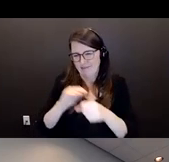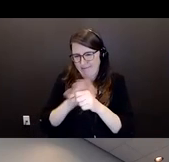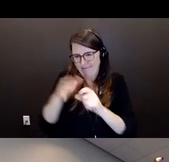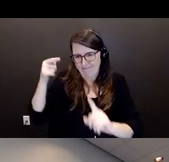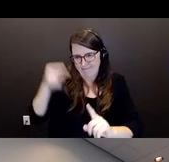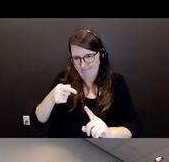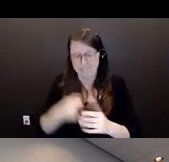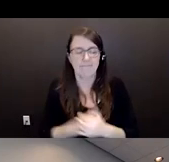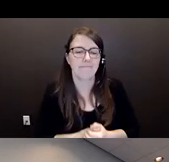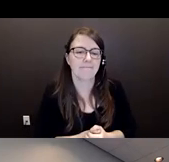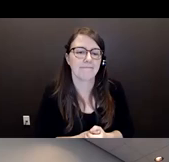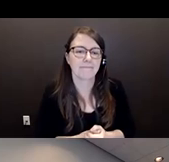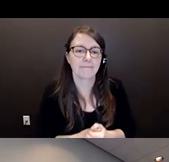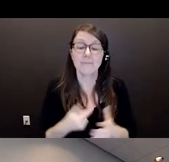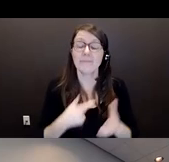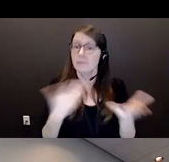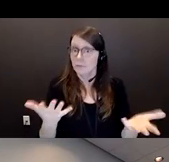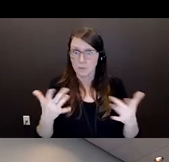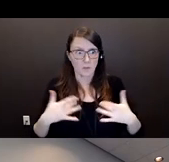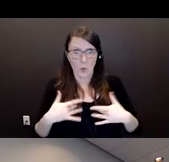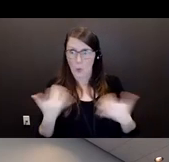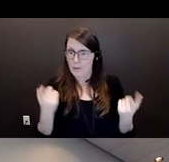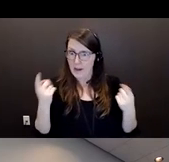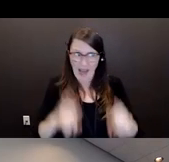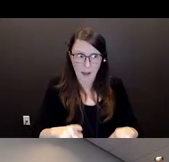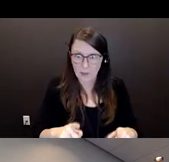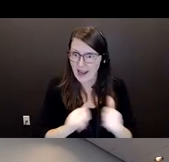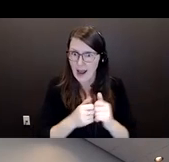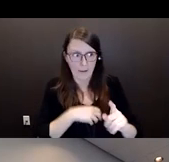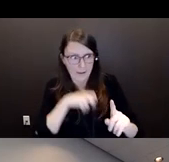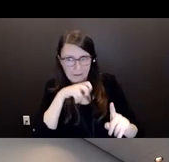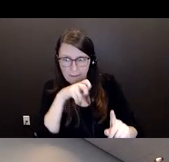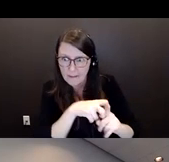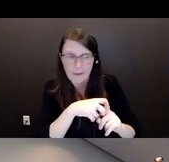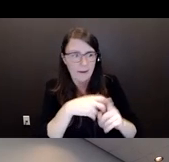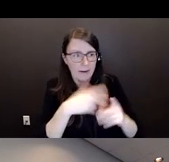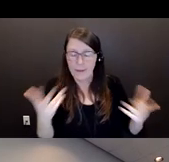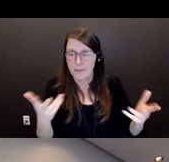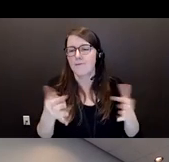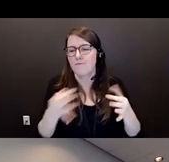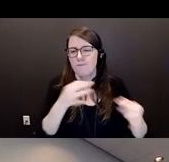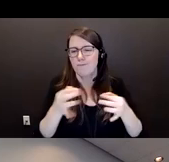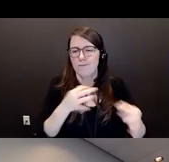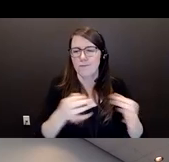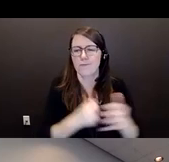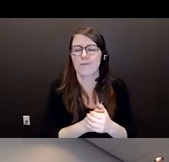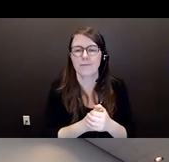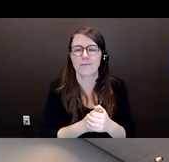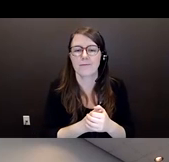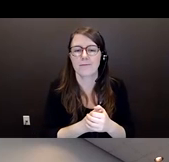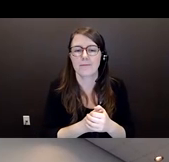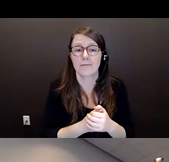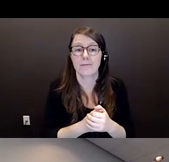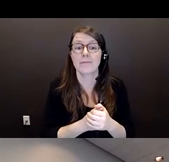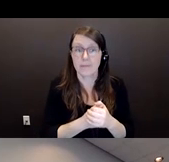a little understanding of what's behind that now came to our attention. Actually, it was brought to my attention initially, because it was a case of a